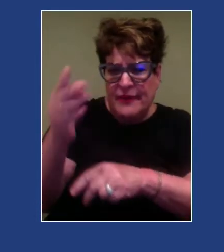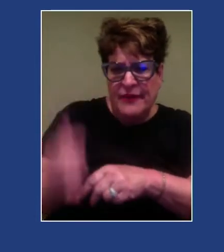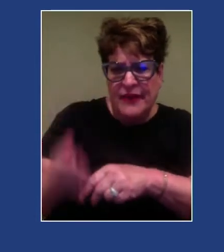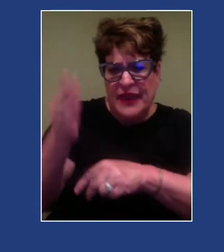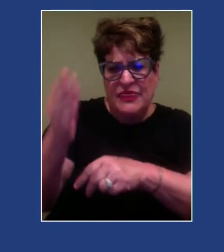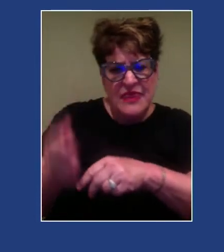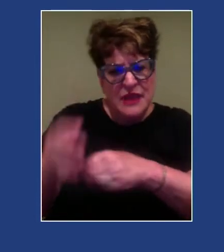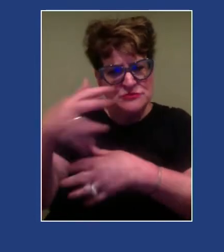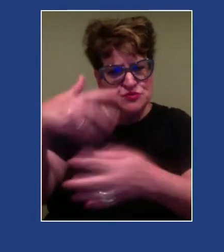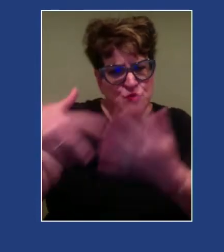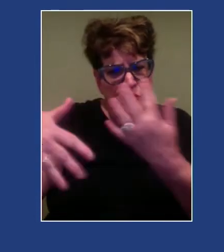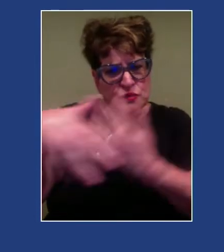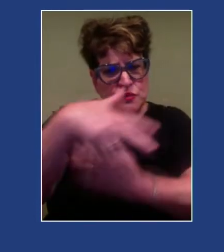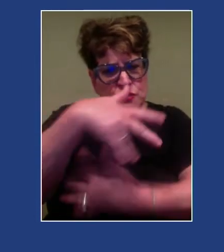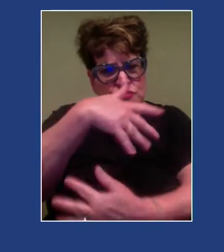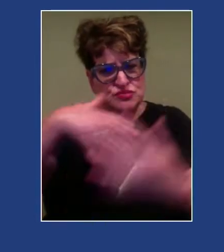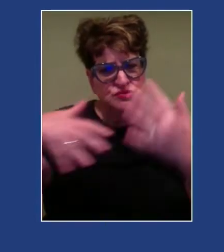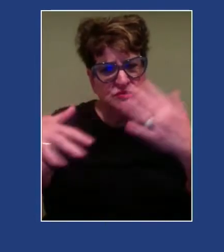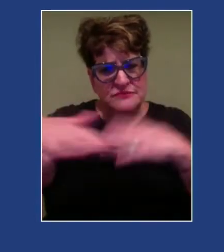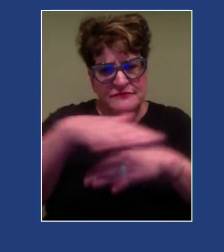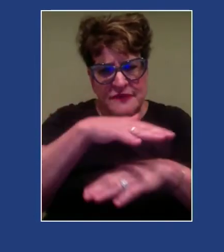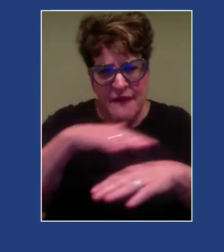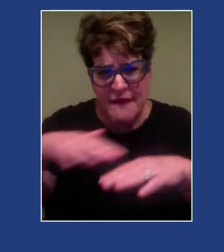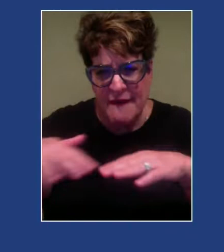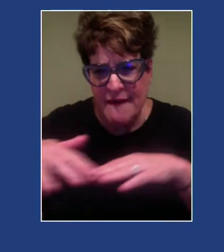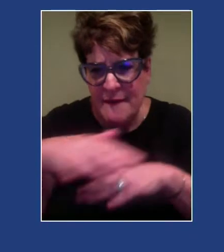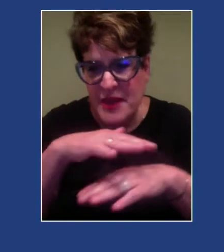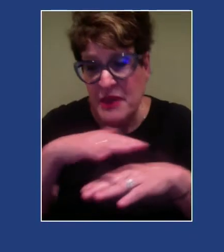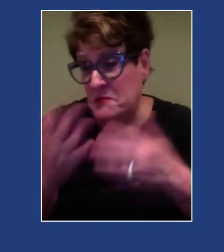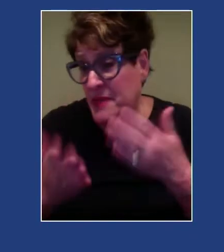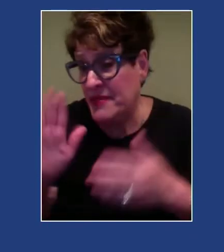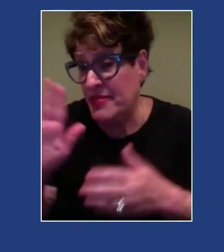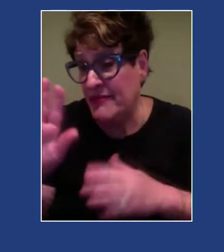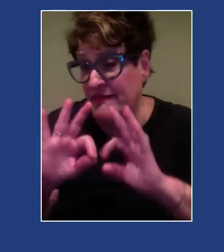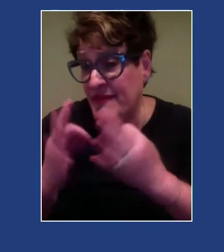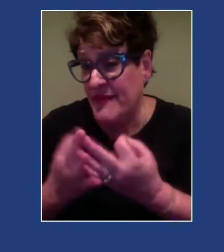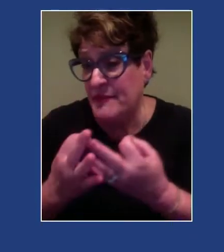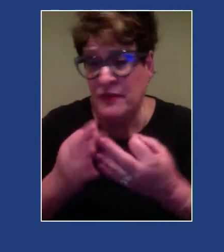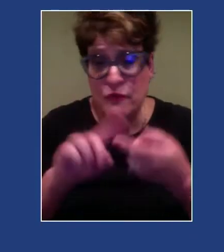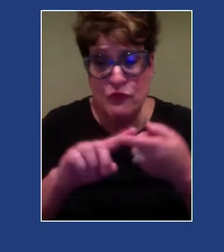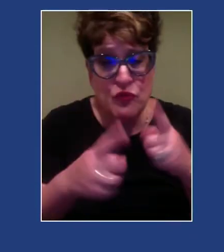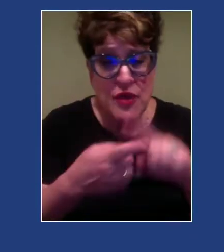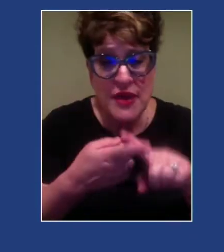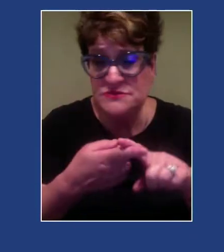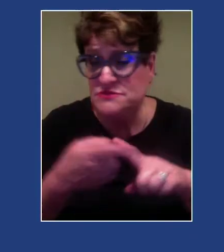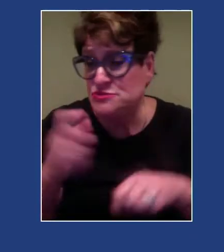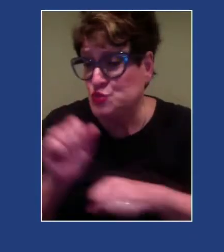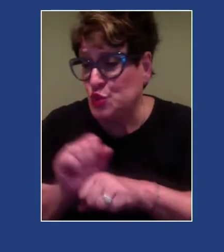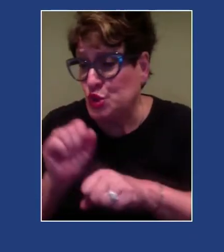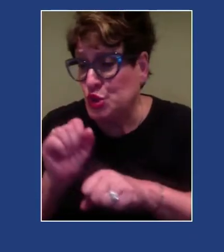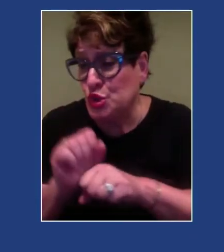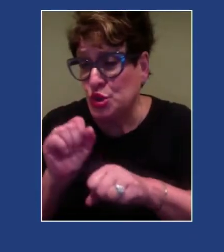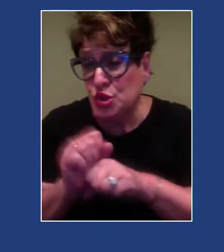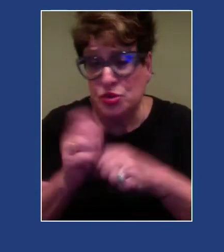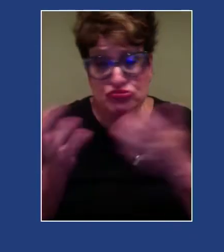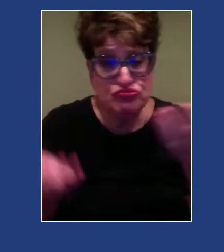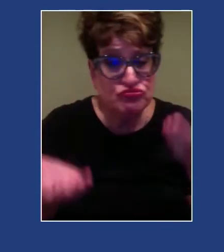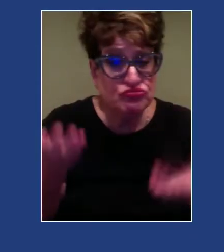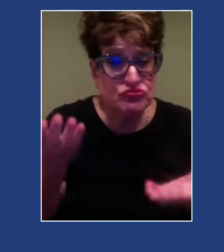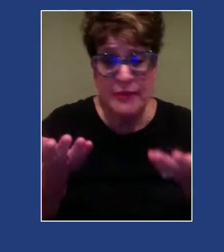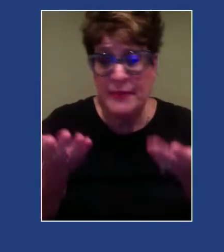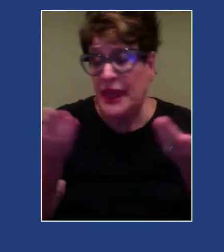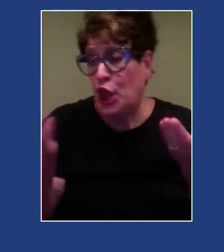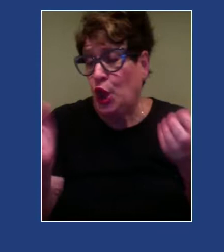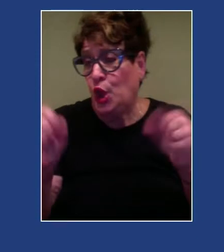environment and their social environment can be their families, their friends, their work, right? It can be the